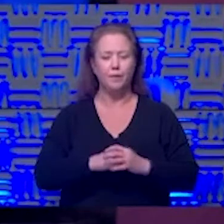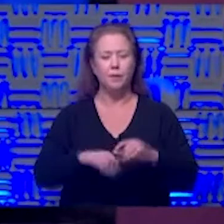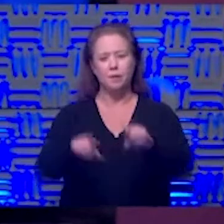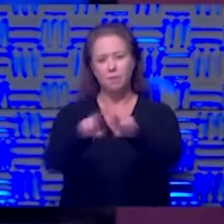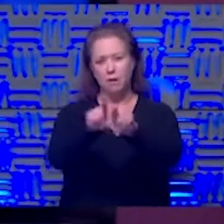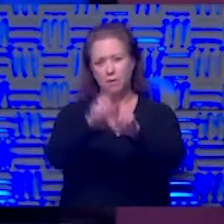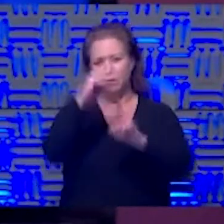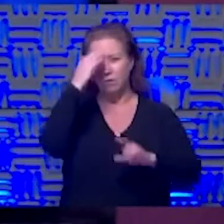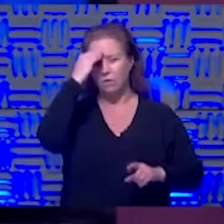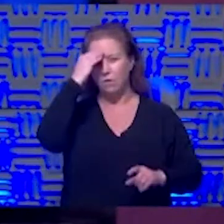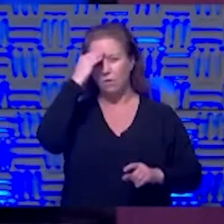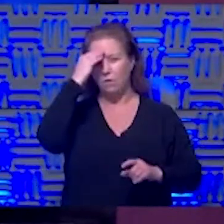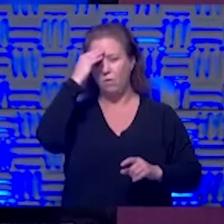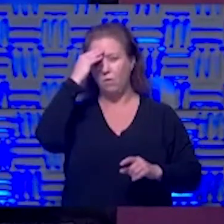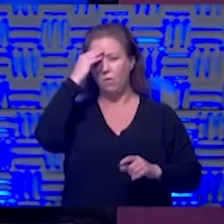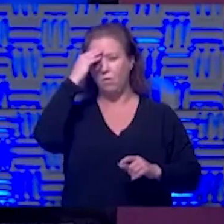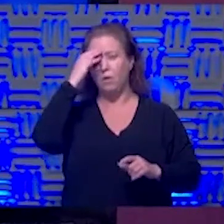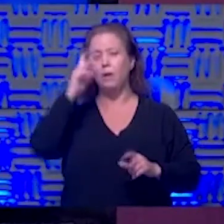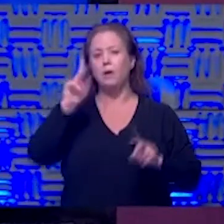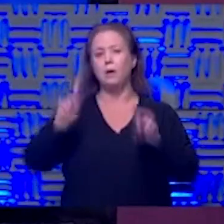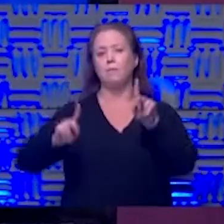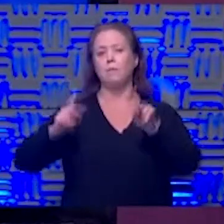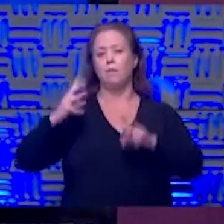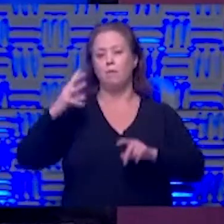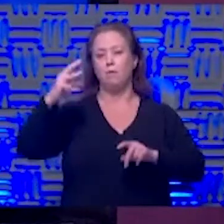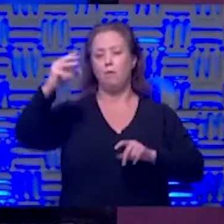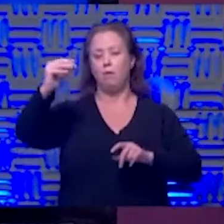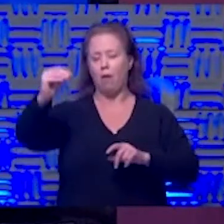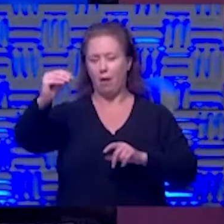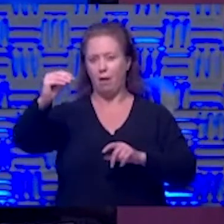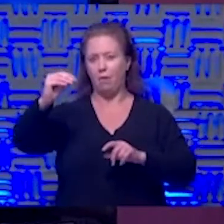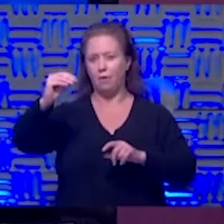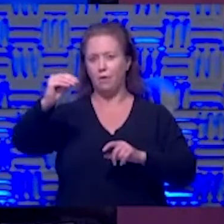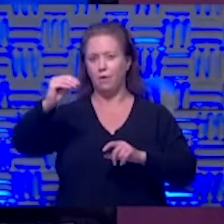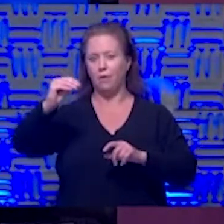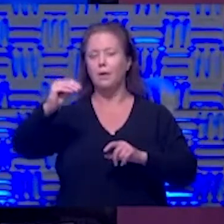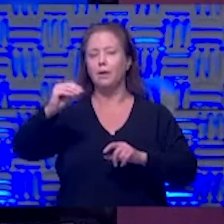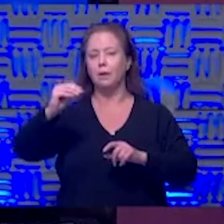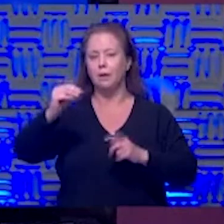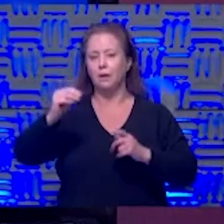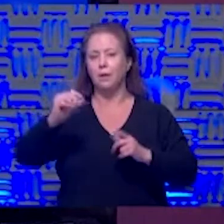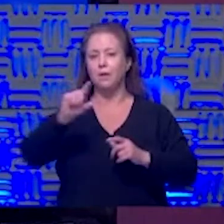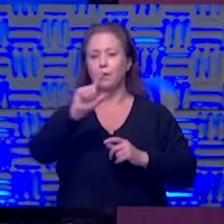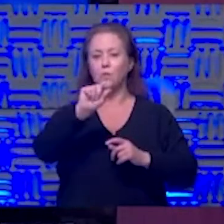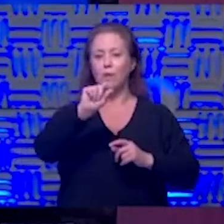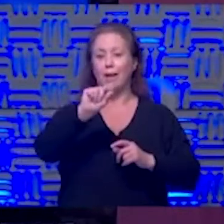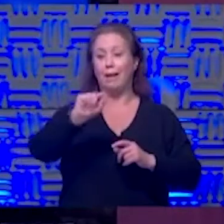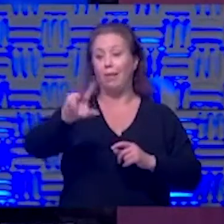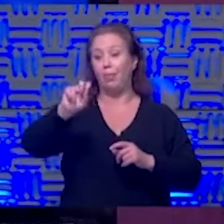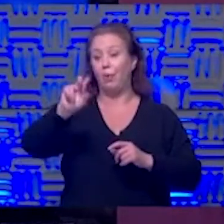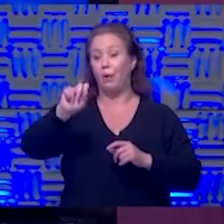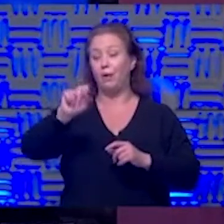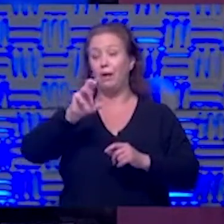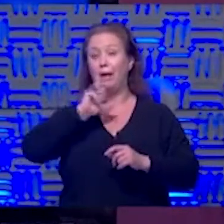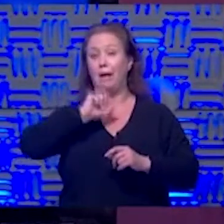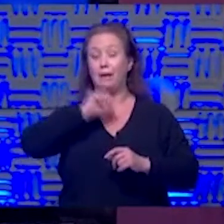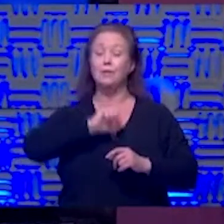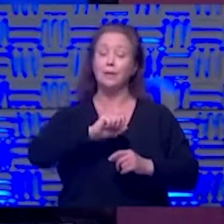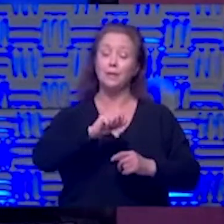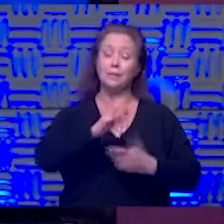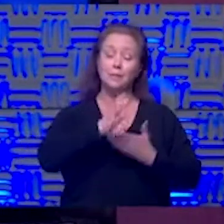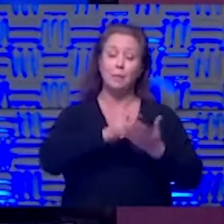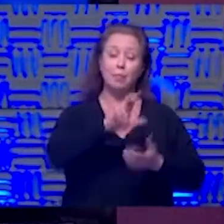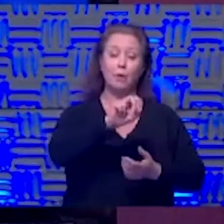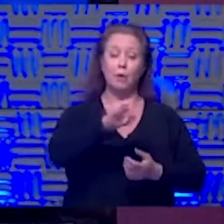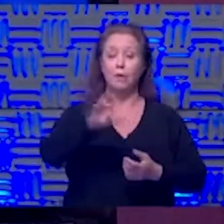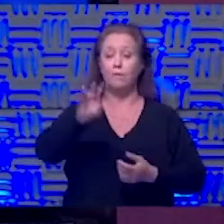is that the predominant people who went out into society and got together are the 20 to 30 year olds and to some degree the 30 and 40 year olds